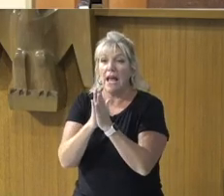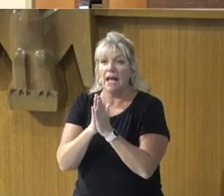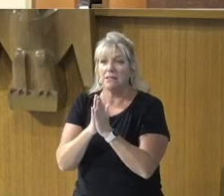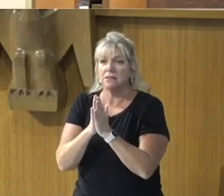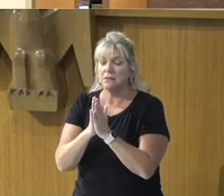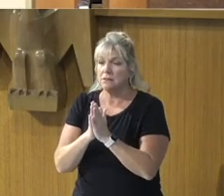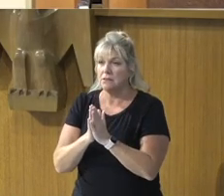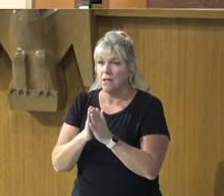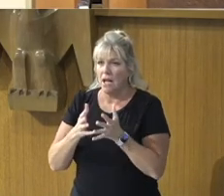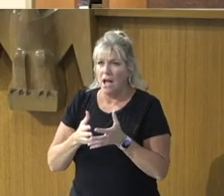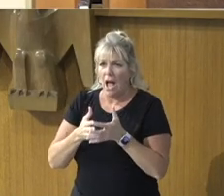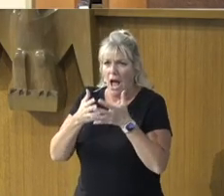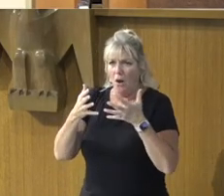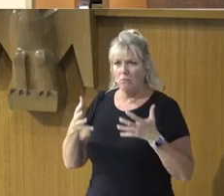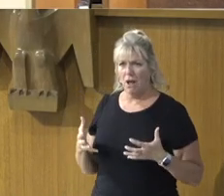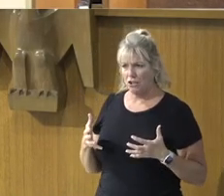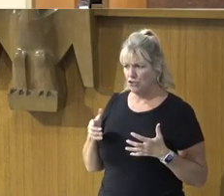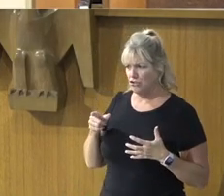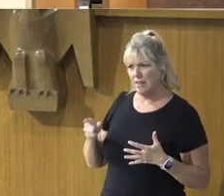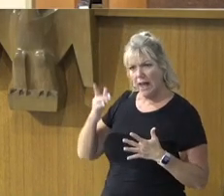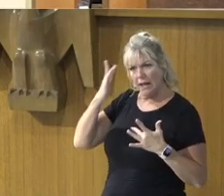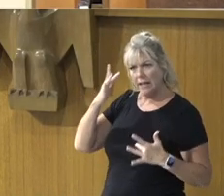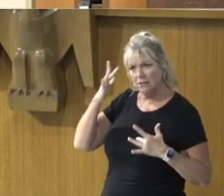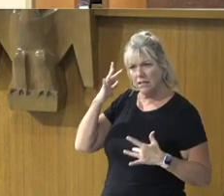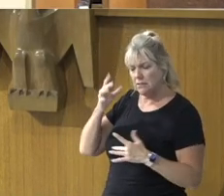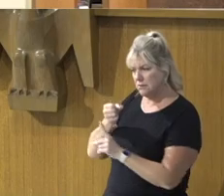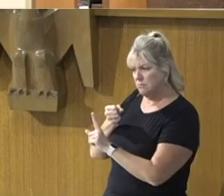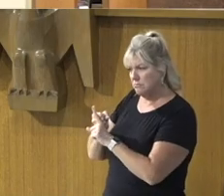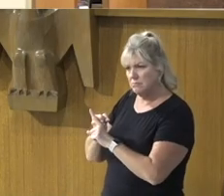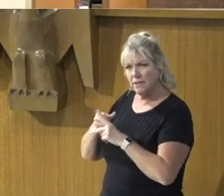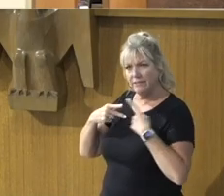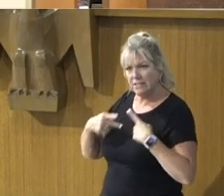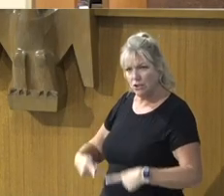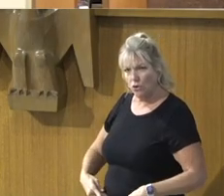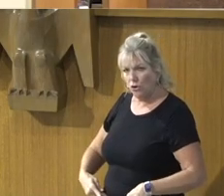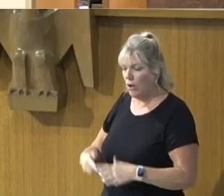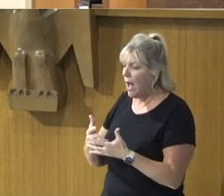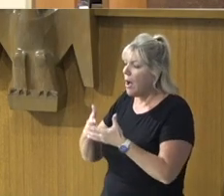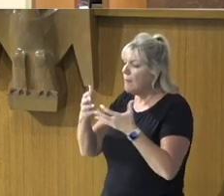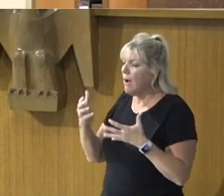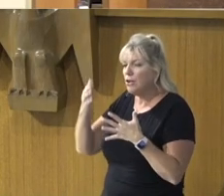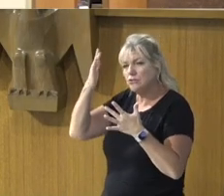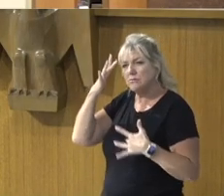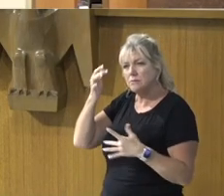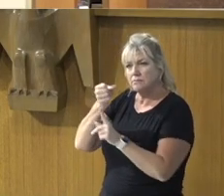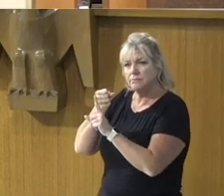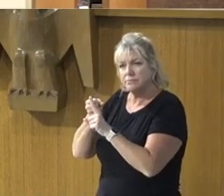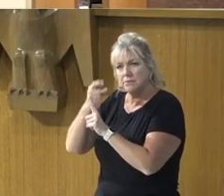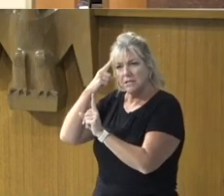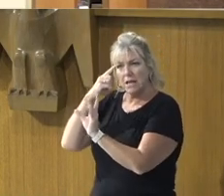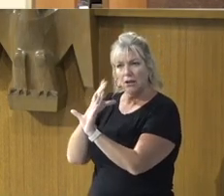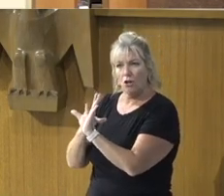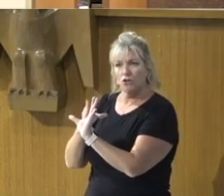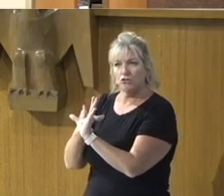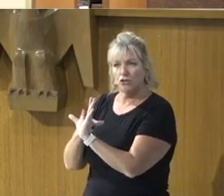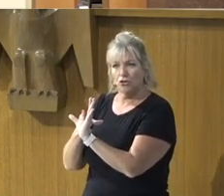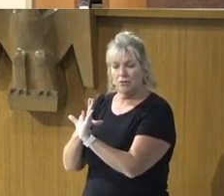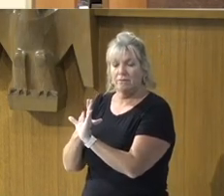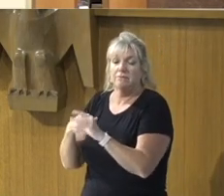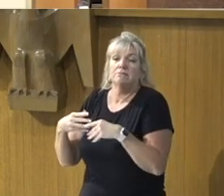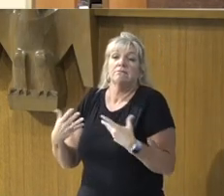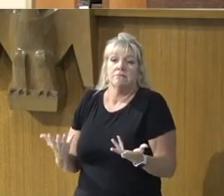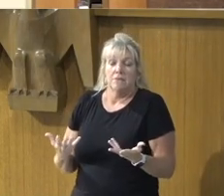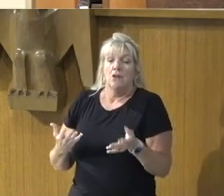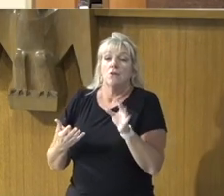extent physical? To what extent psychological? So let this be the first